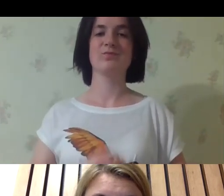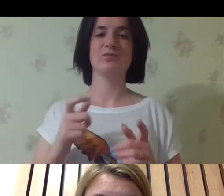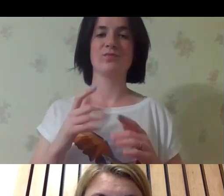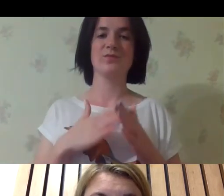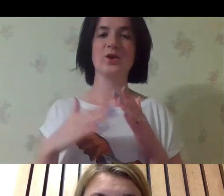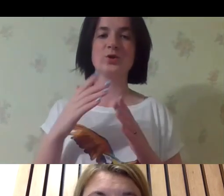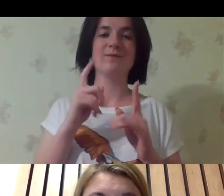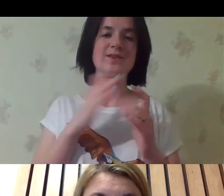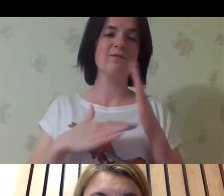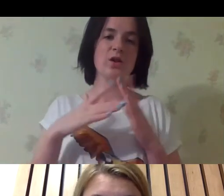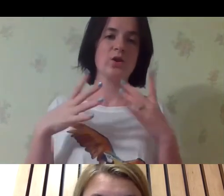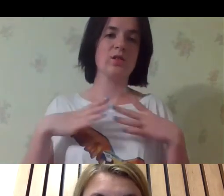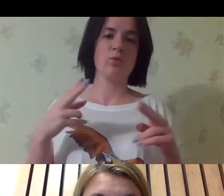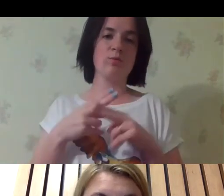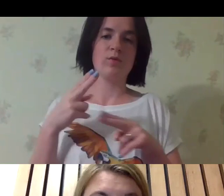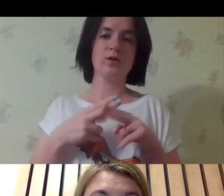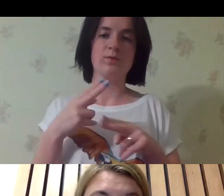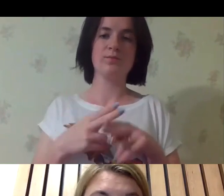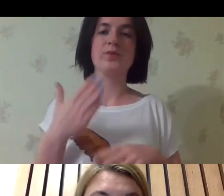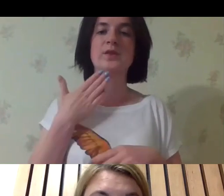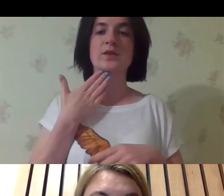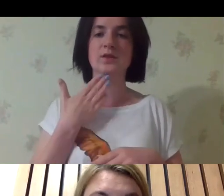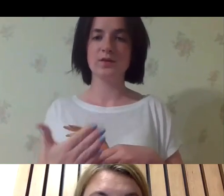So the disability is not a barrier.